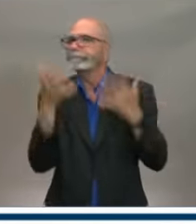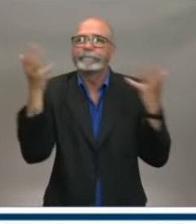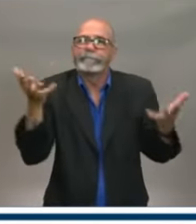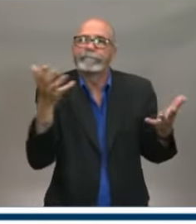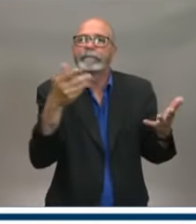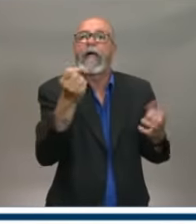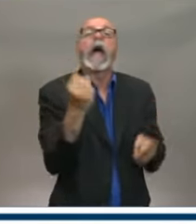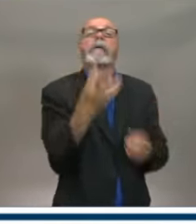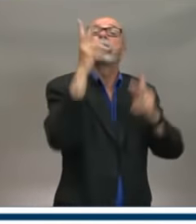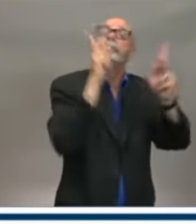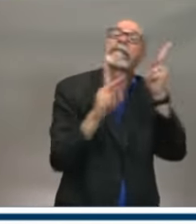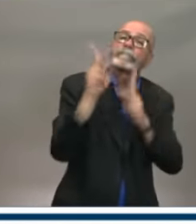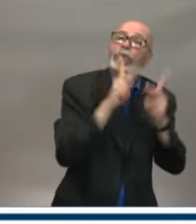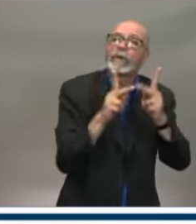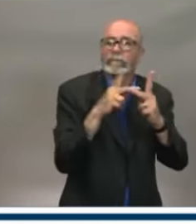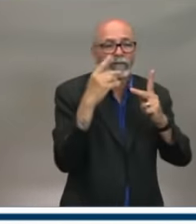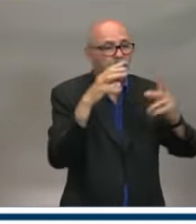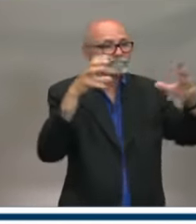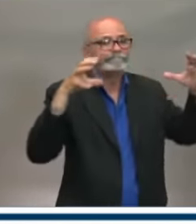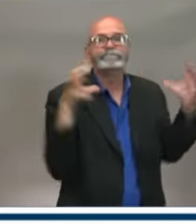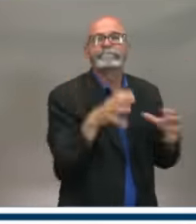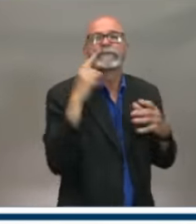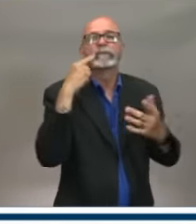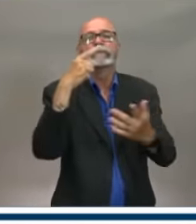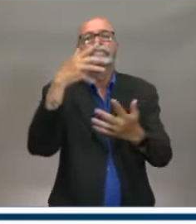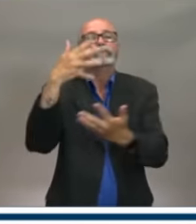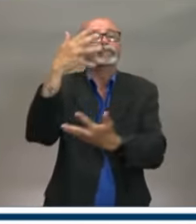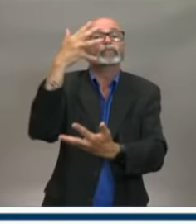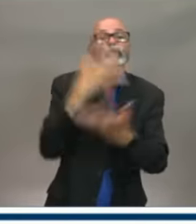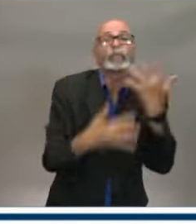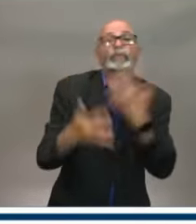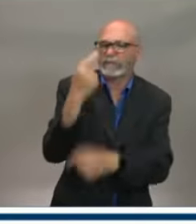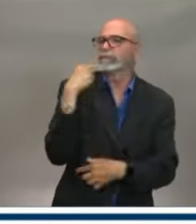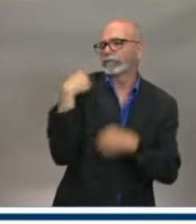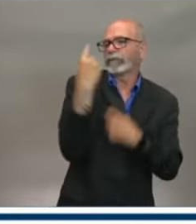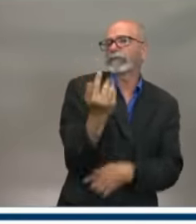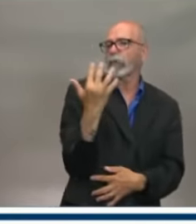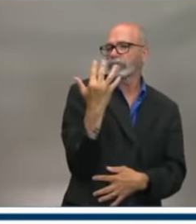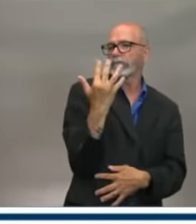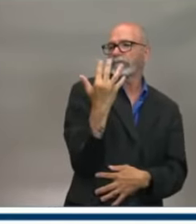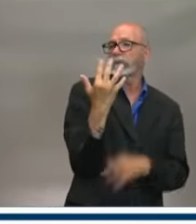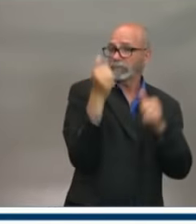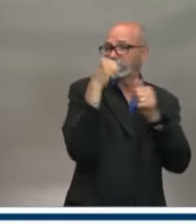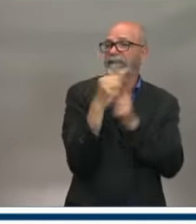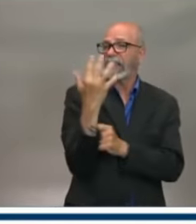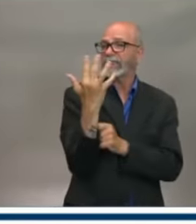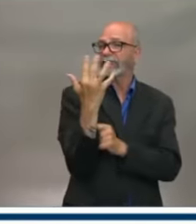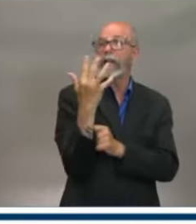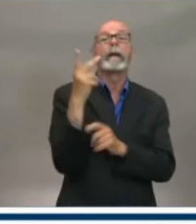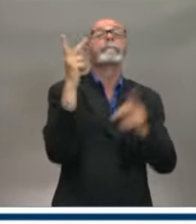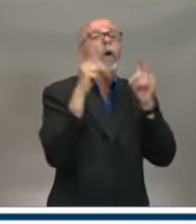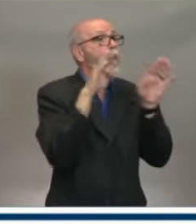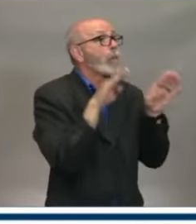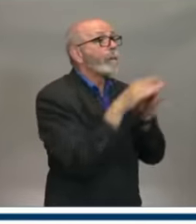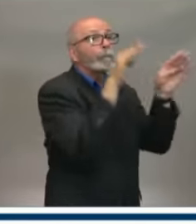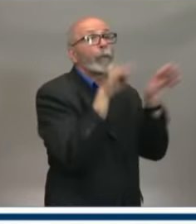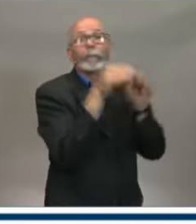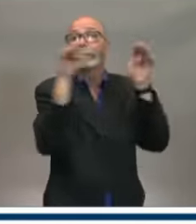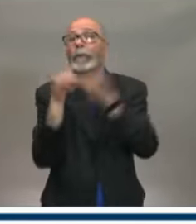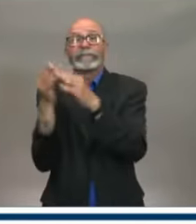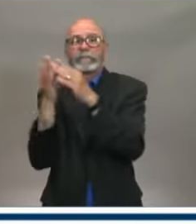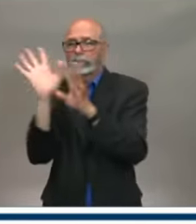that are allowed to gather for social gathering, which today is five. That is that when they open, they'll have to respect whatever the number